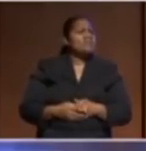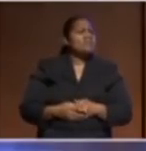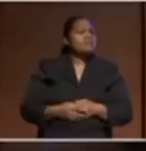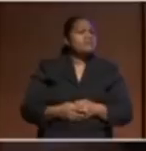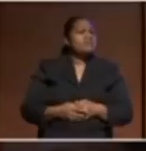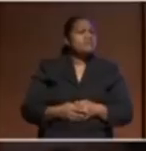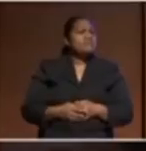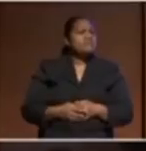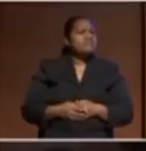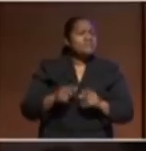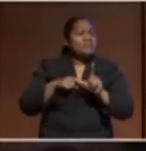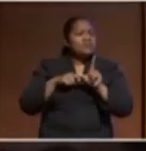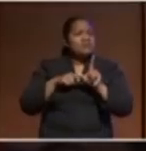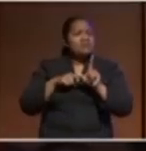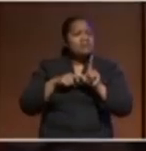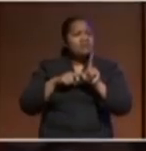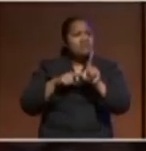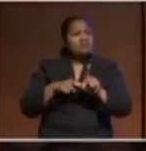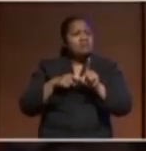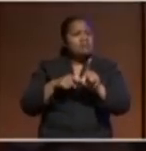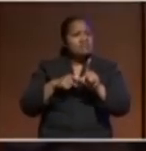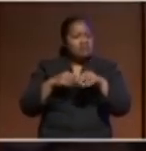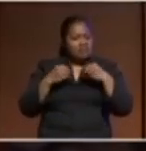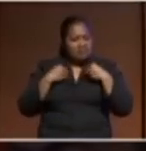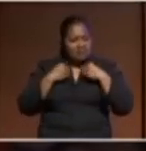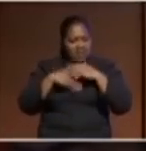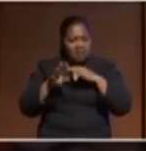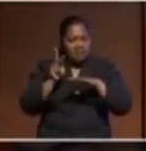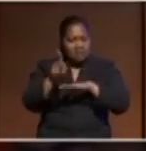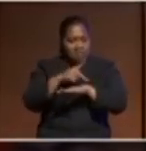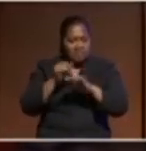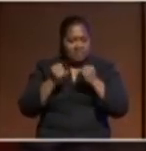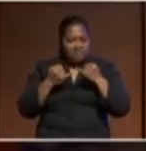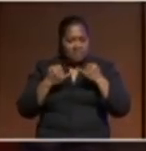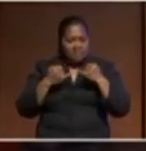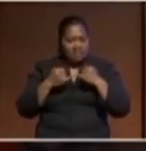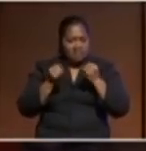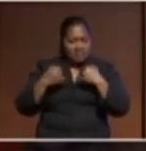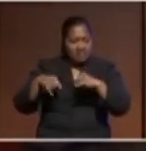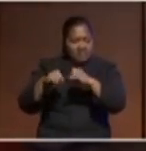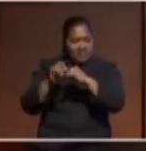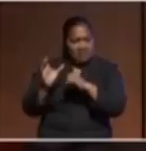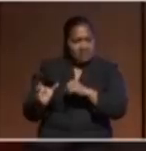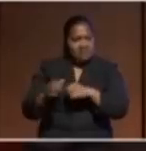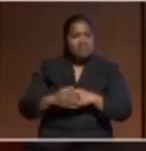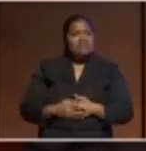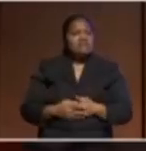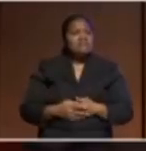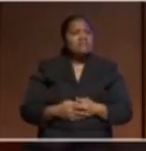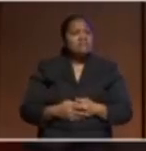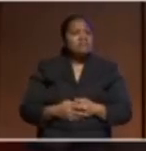as a young indigenous woman in the Pacific Islander I would like to ask the question to the leaders about deep sea mining